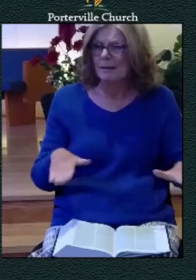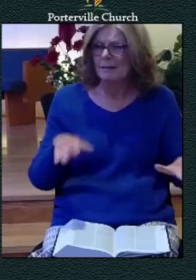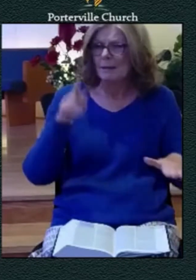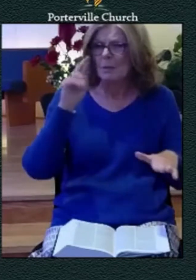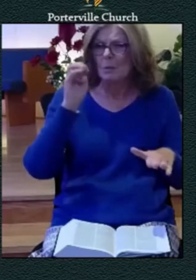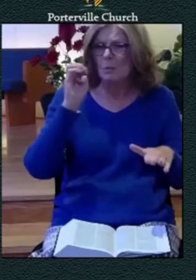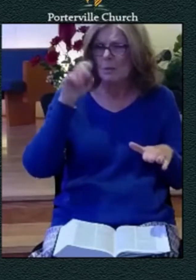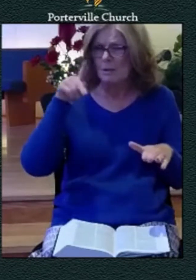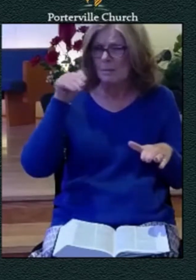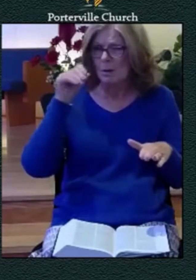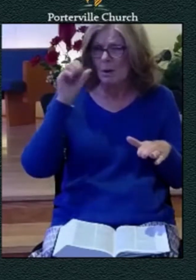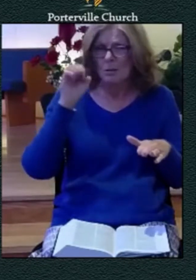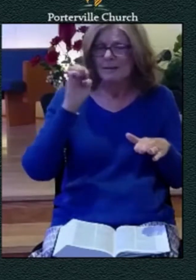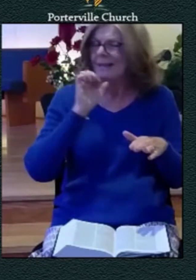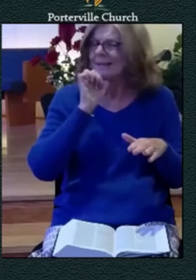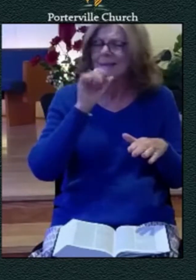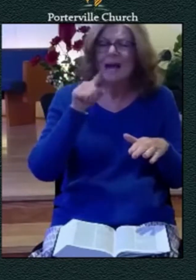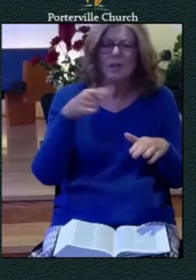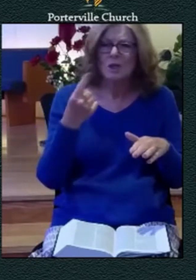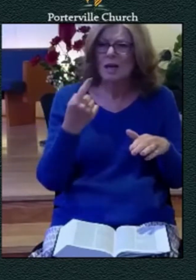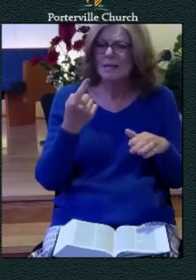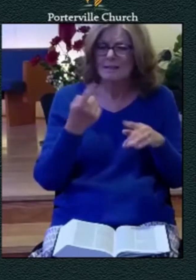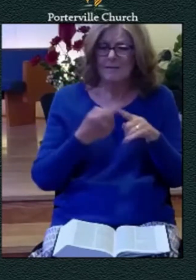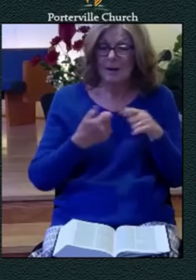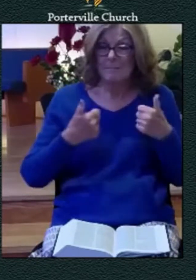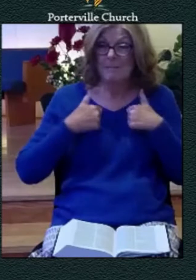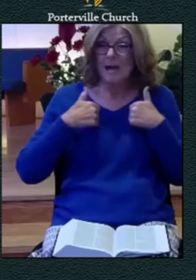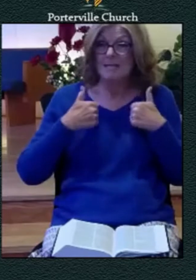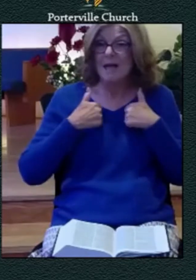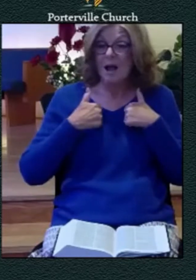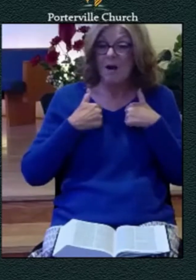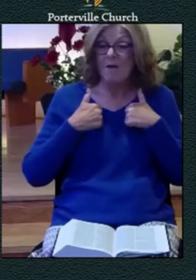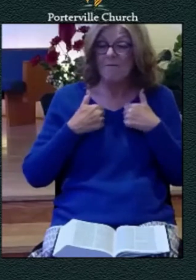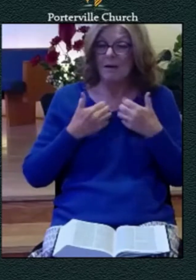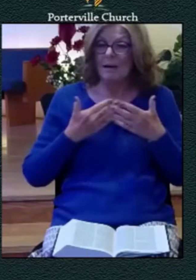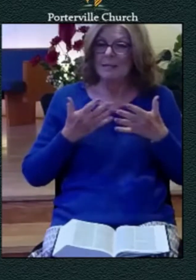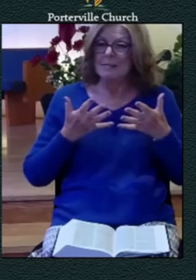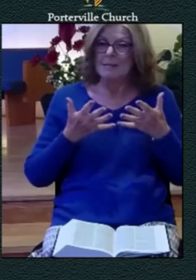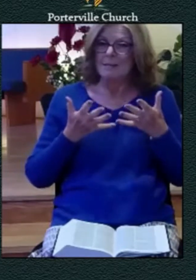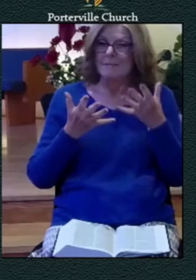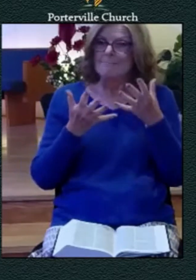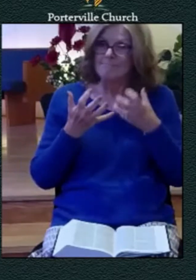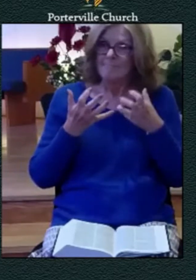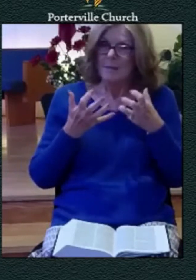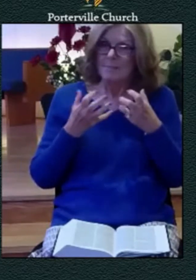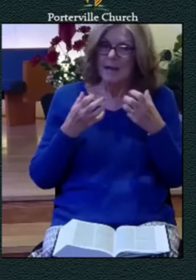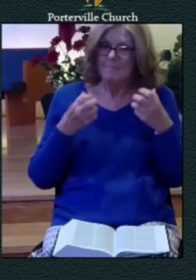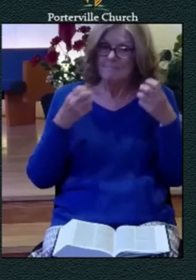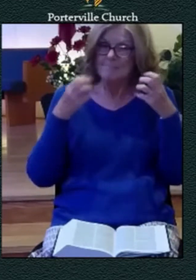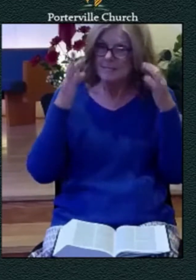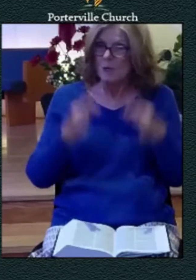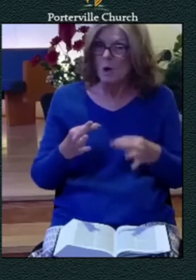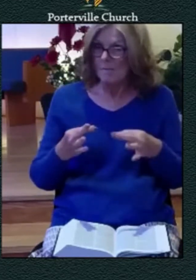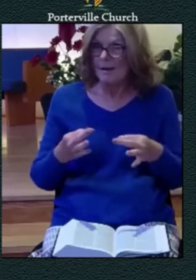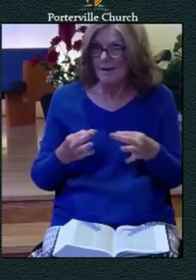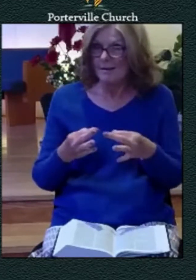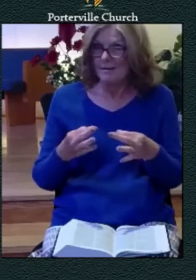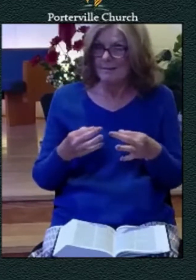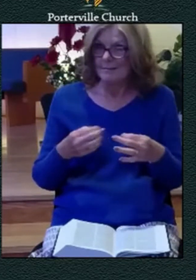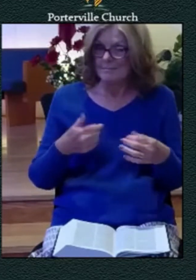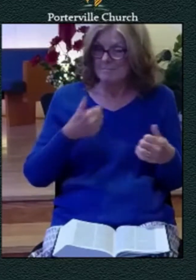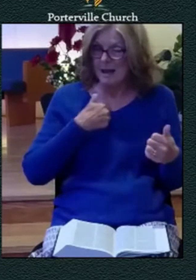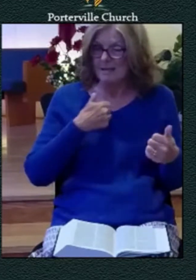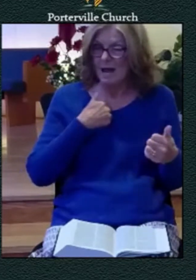willpower we're not talking about uh even something like cognitive behavioral therapy